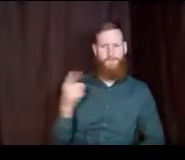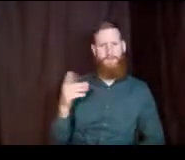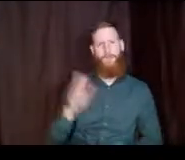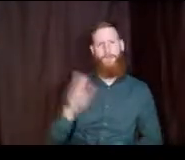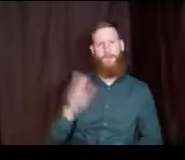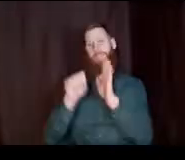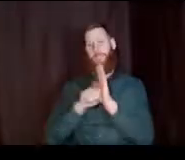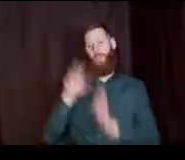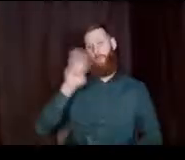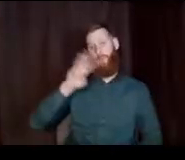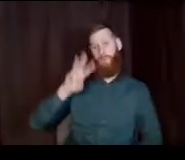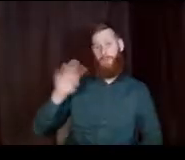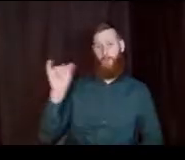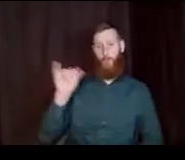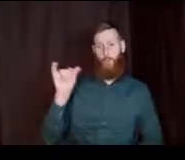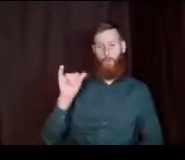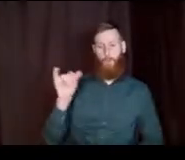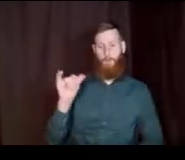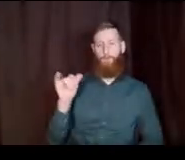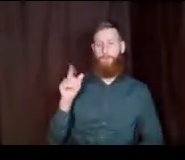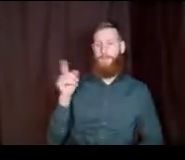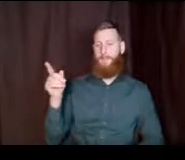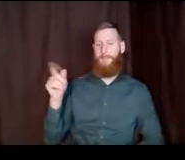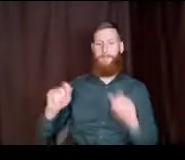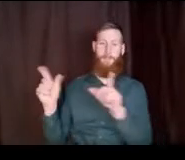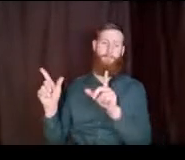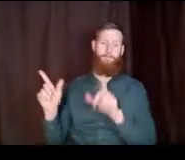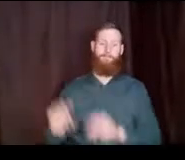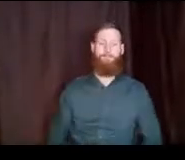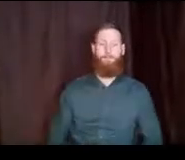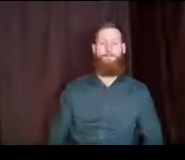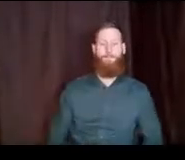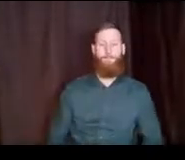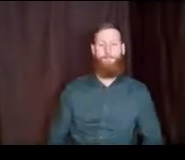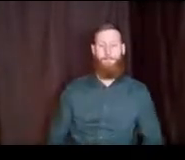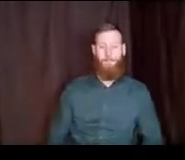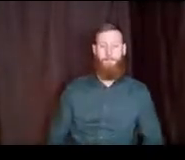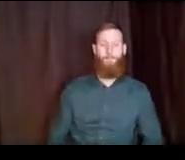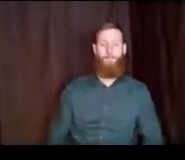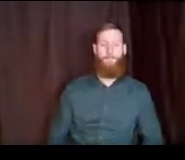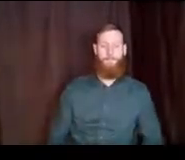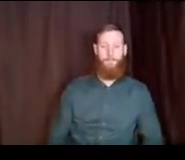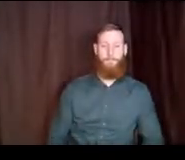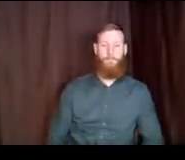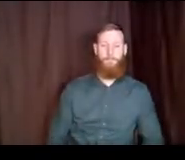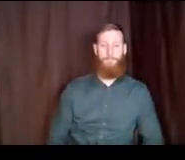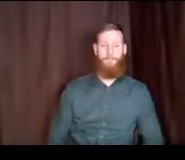as well that has these slides. The link that Christina shared.